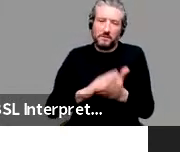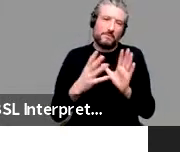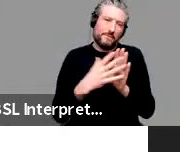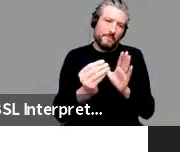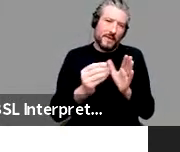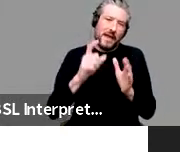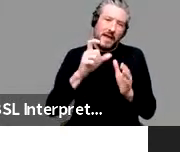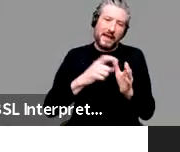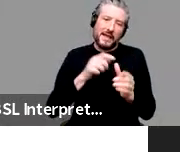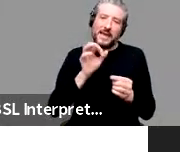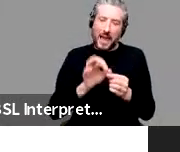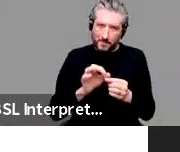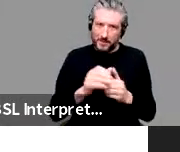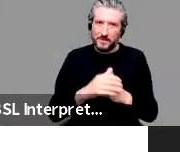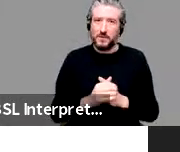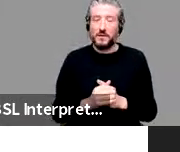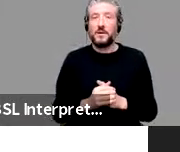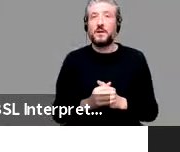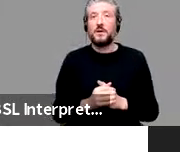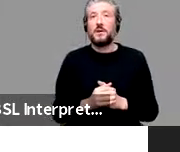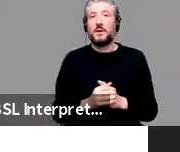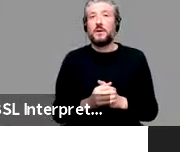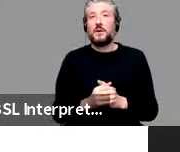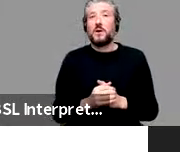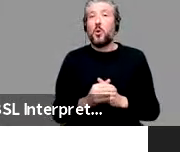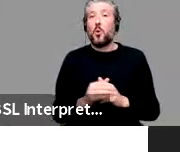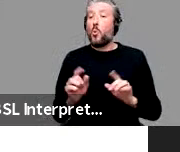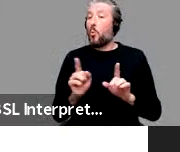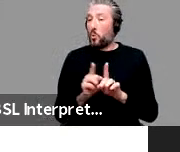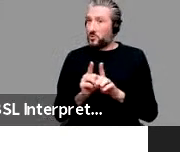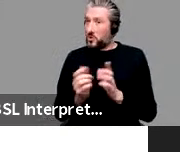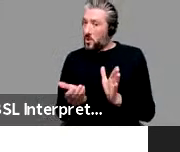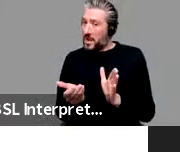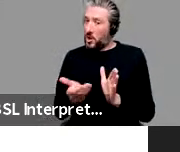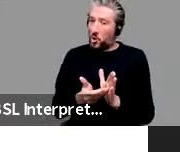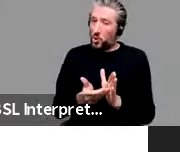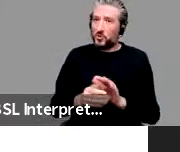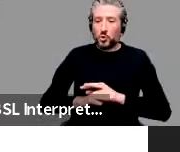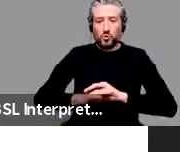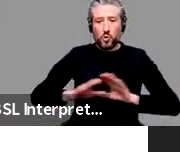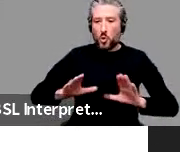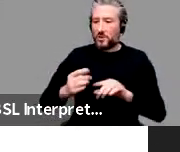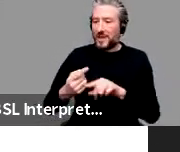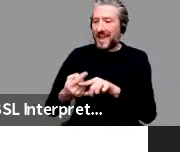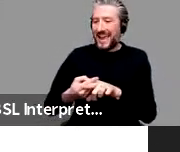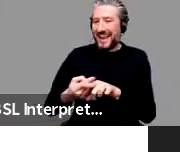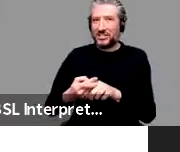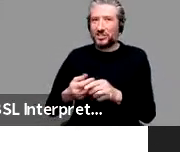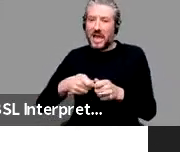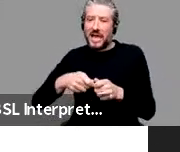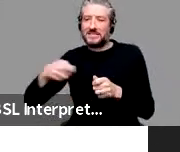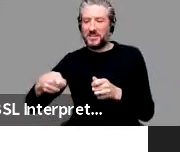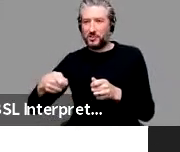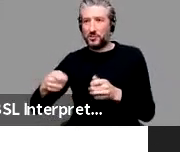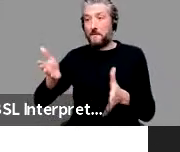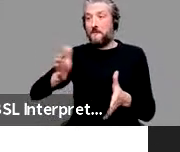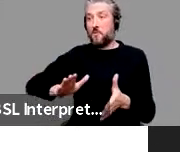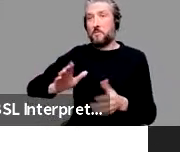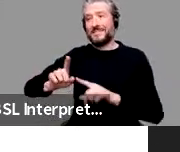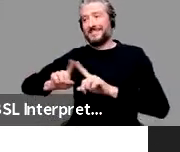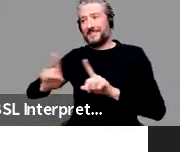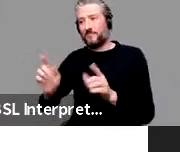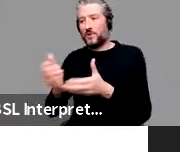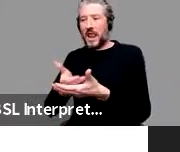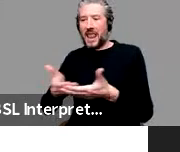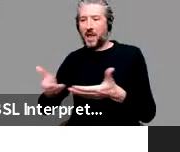also included a, um, a non-English extension that exists in another language. And then,